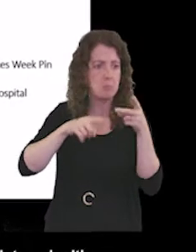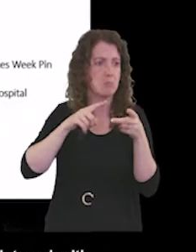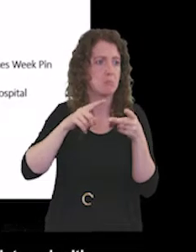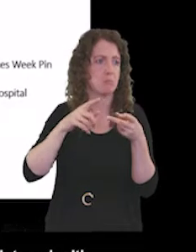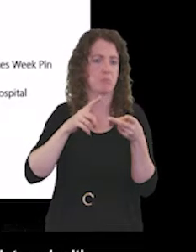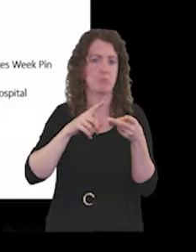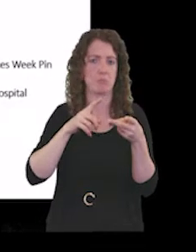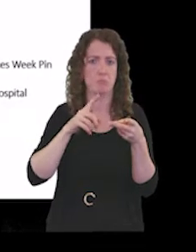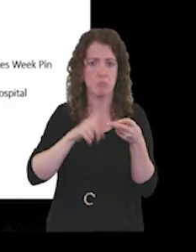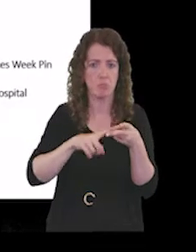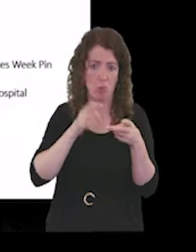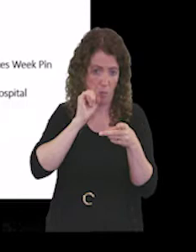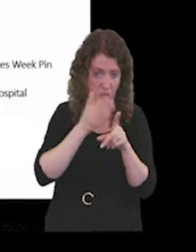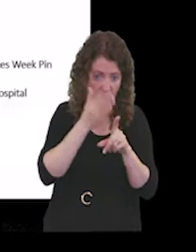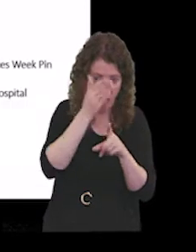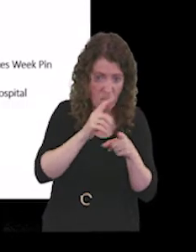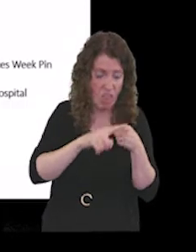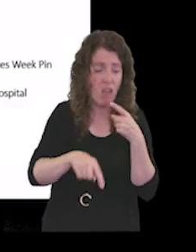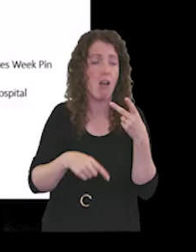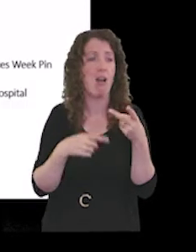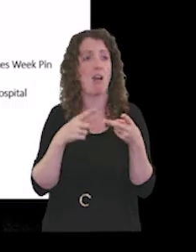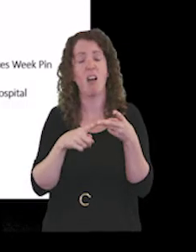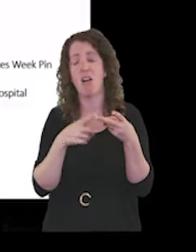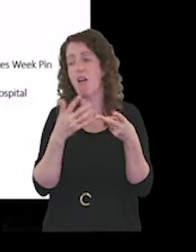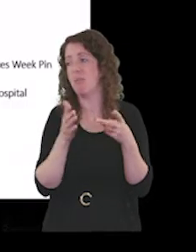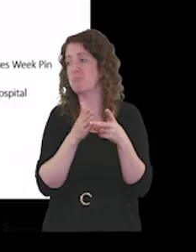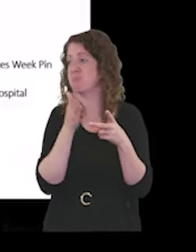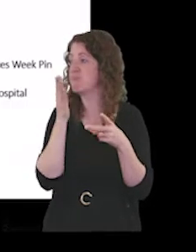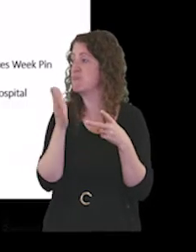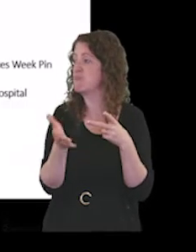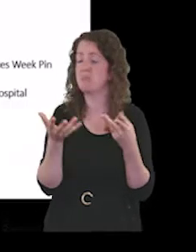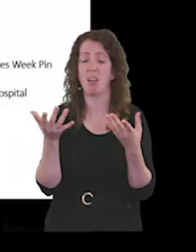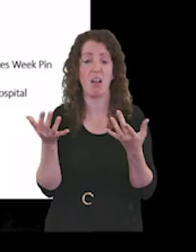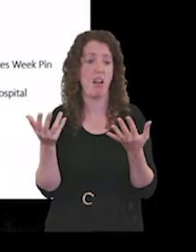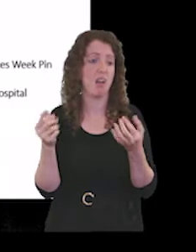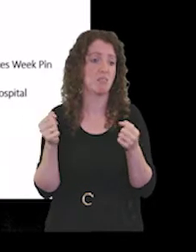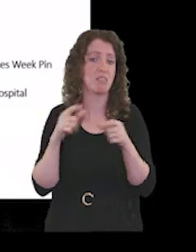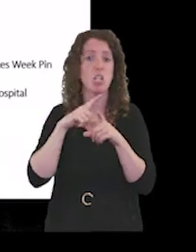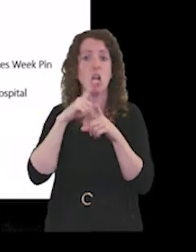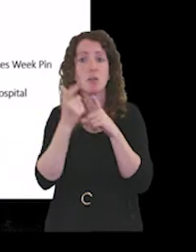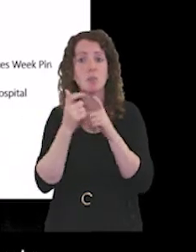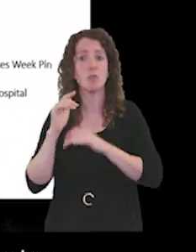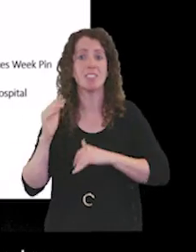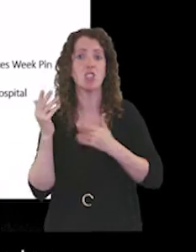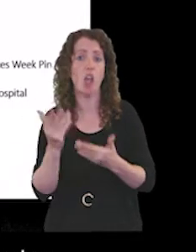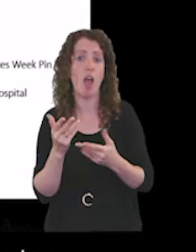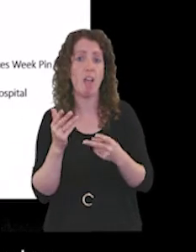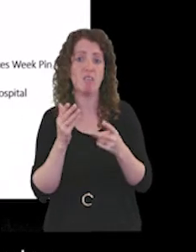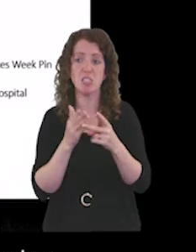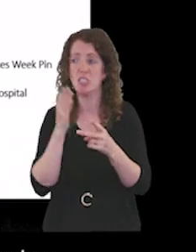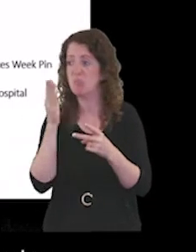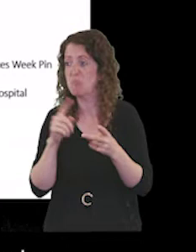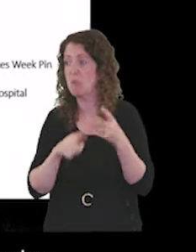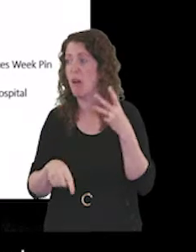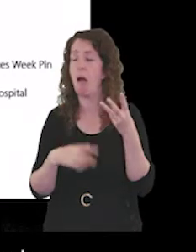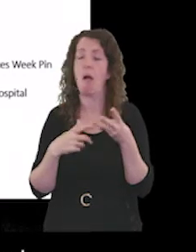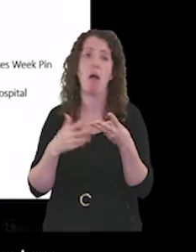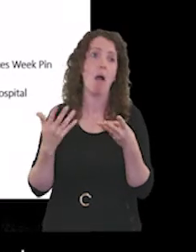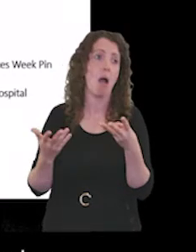see practice staff. And they might need to use community services. They might need to